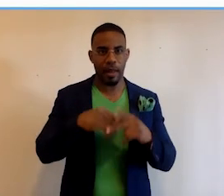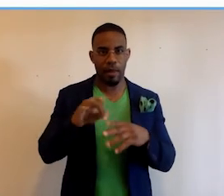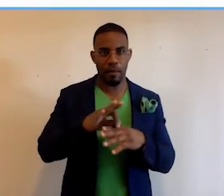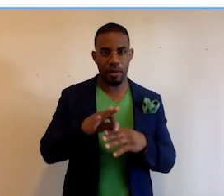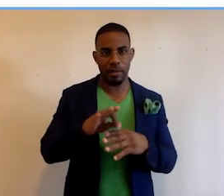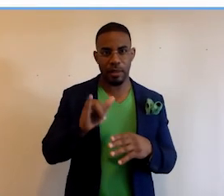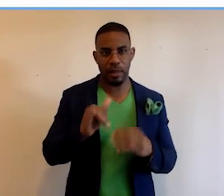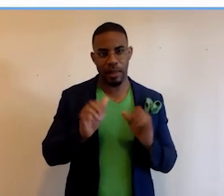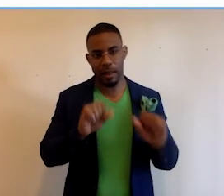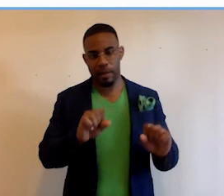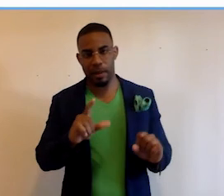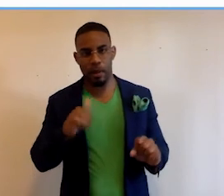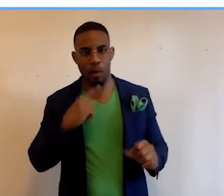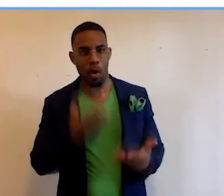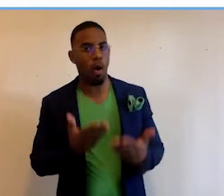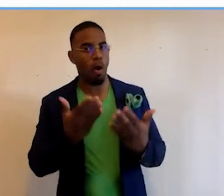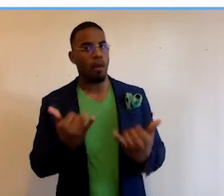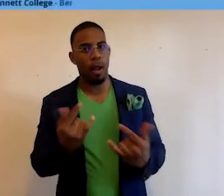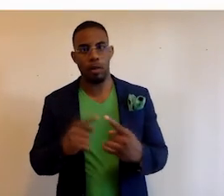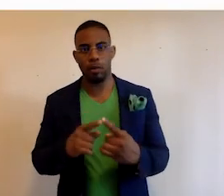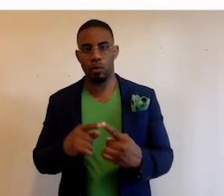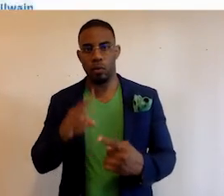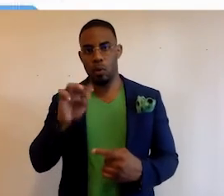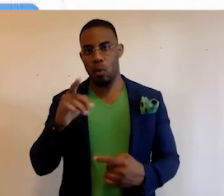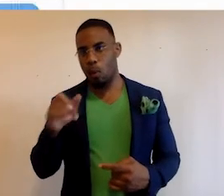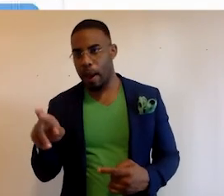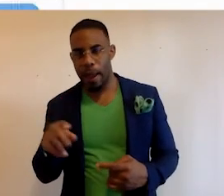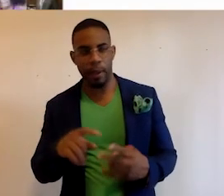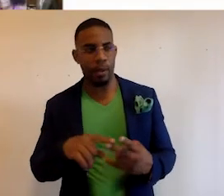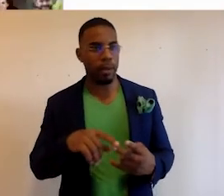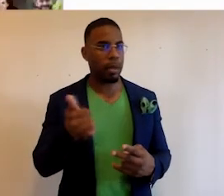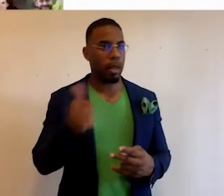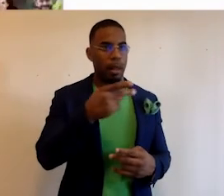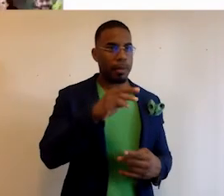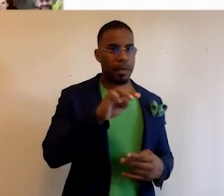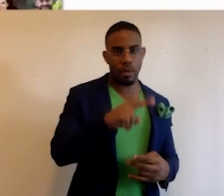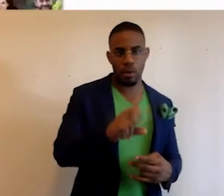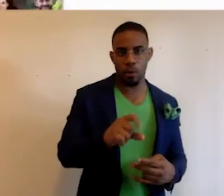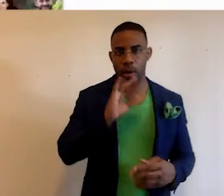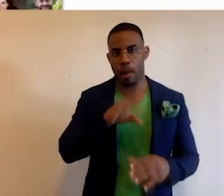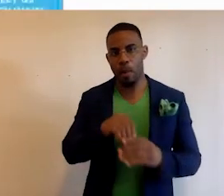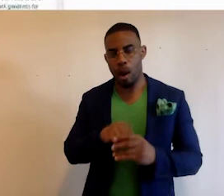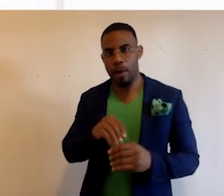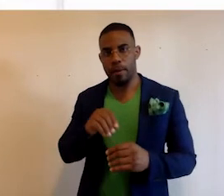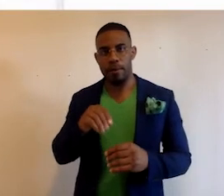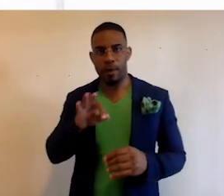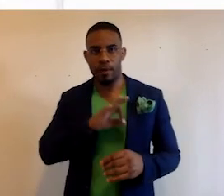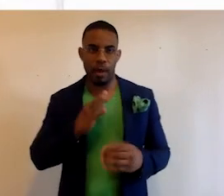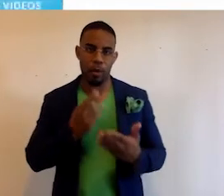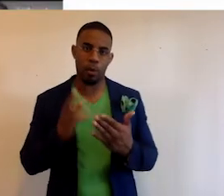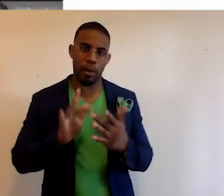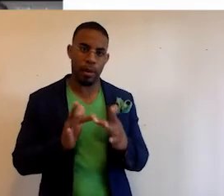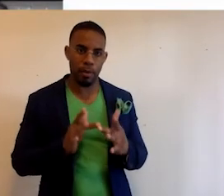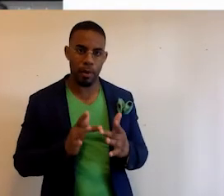functionality and capability that we're offering now to Wagner, to the other HBCUs that are part of the Faculty Resource